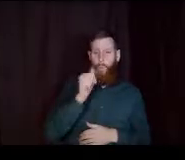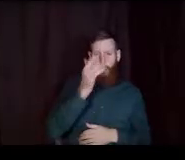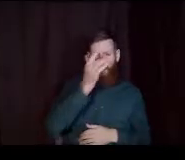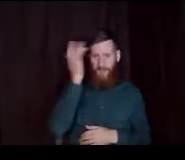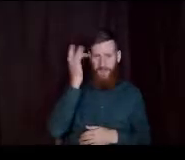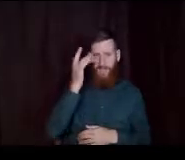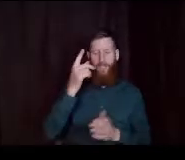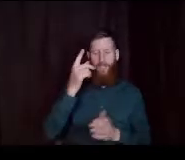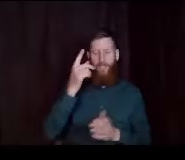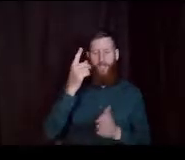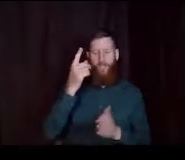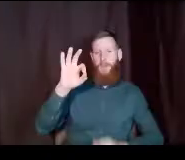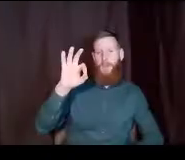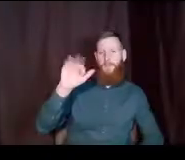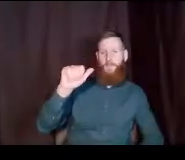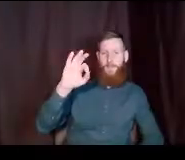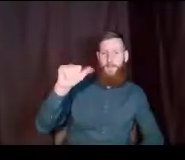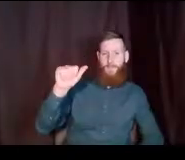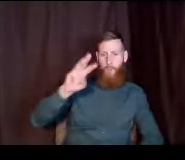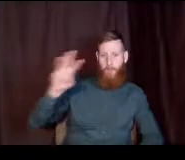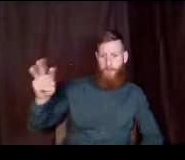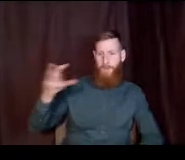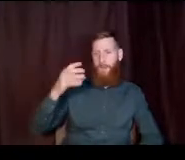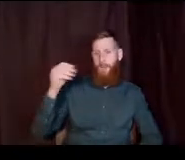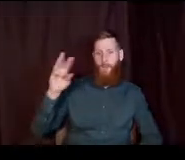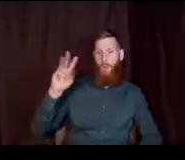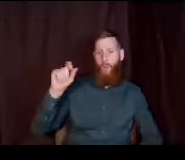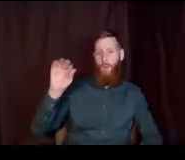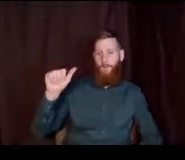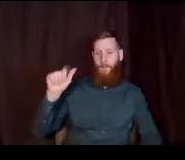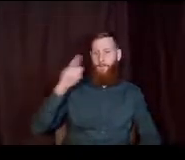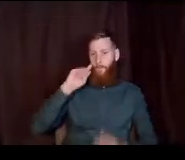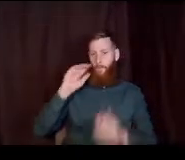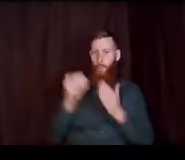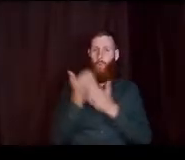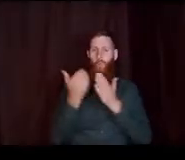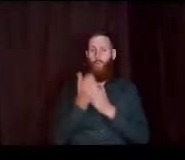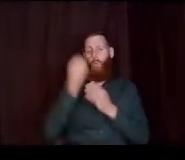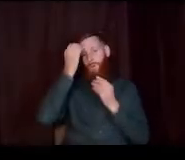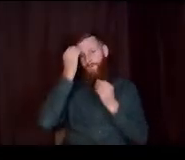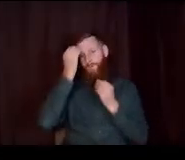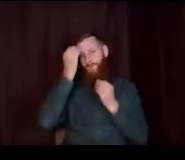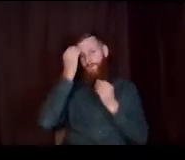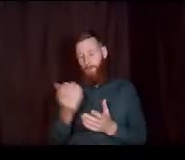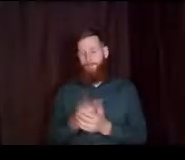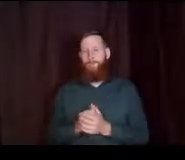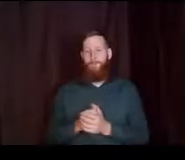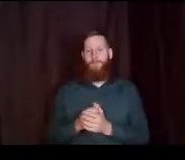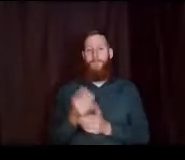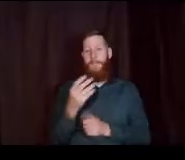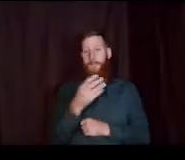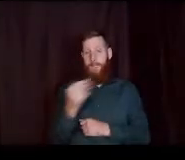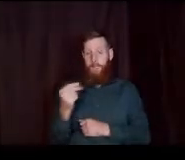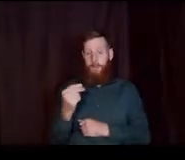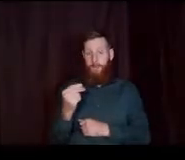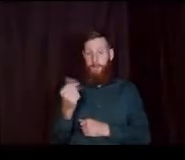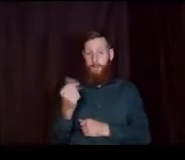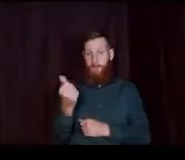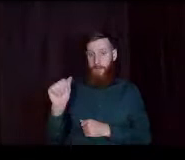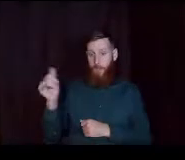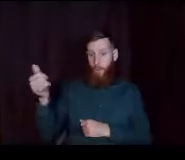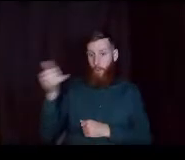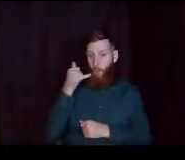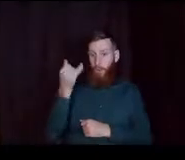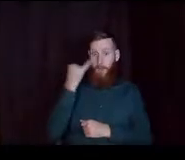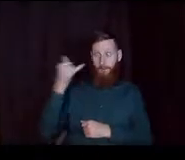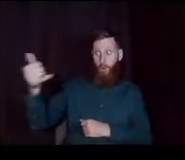fosfa website and the wafsa website for the most up-to-date information uh and then if you get a phone call especially a